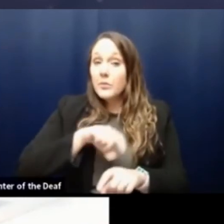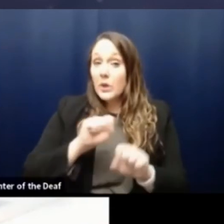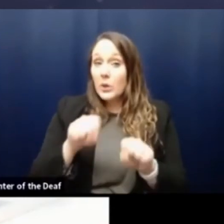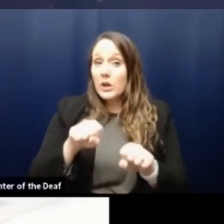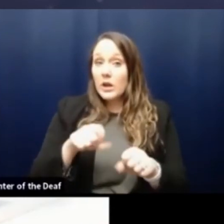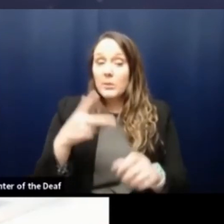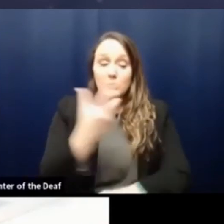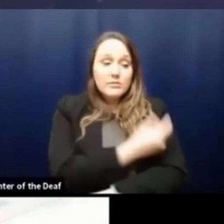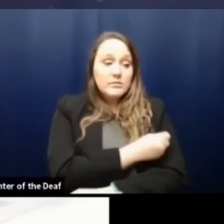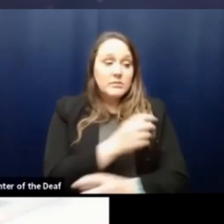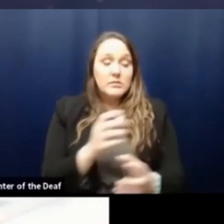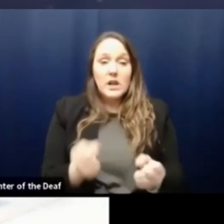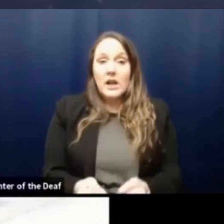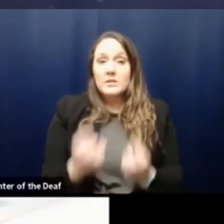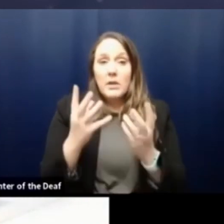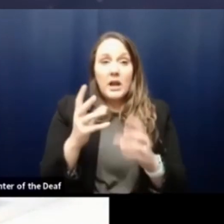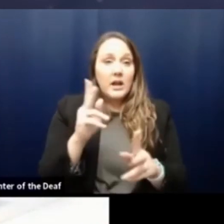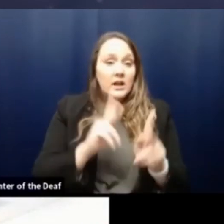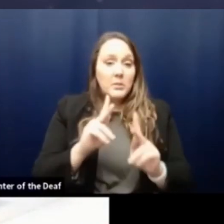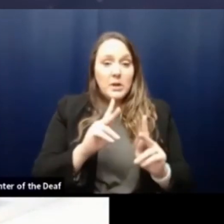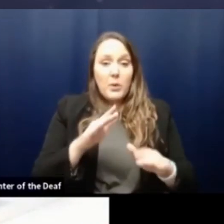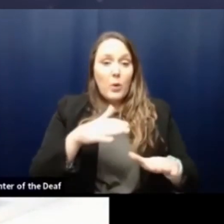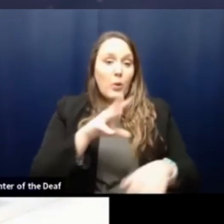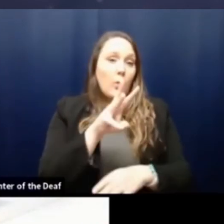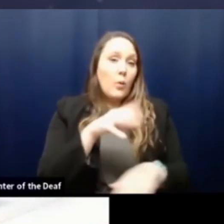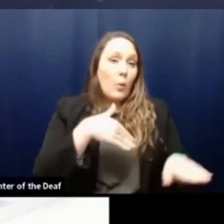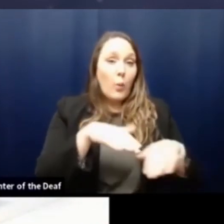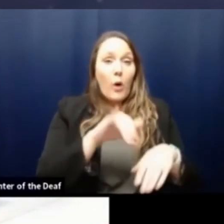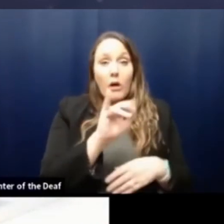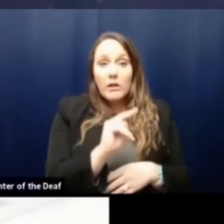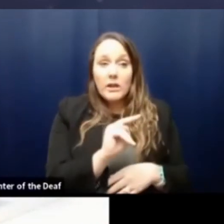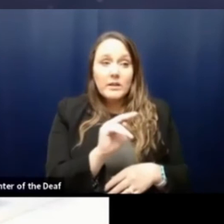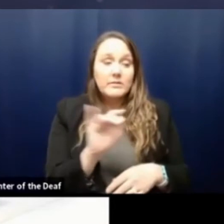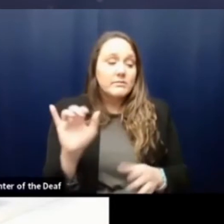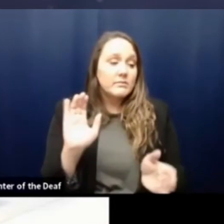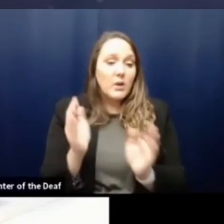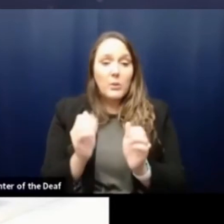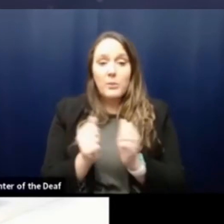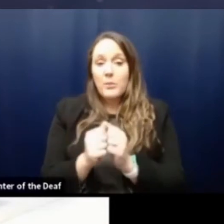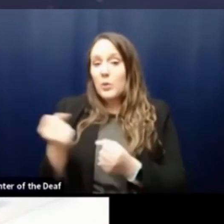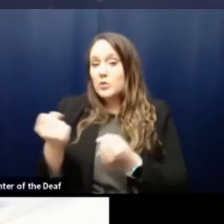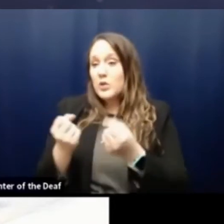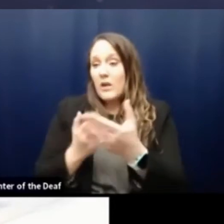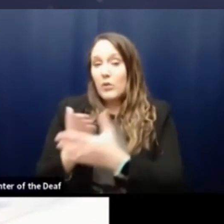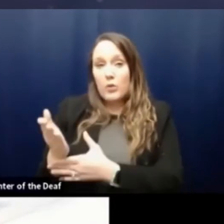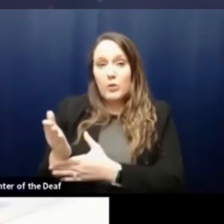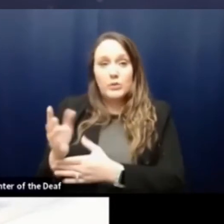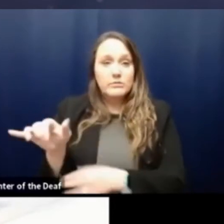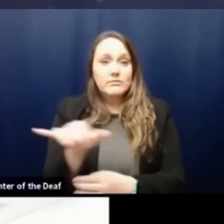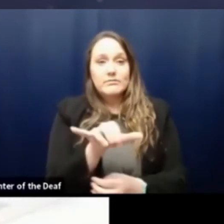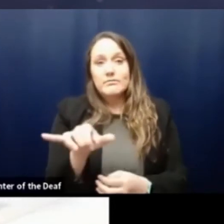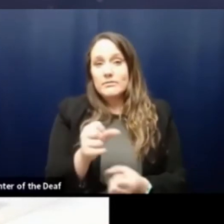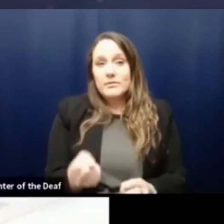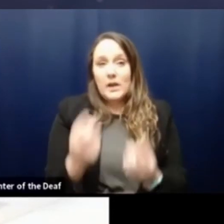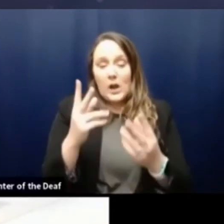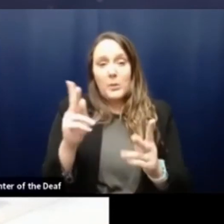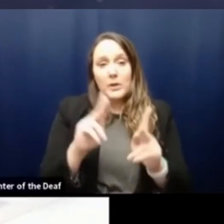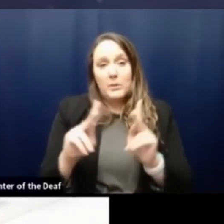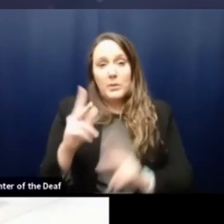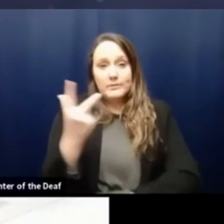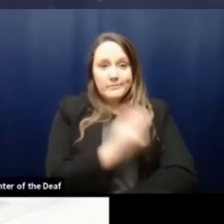vaccinate as many people in a walk-in model as, as there is being done in most of the drive throughs across the state.